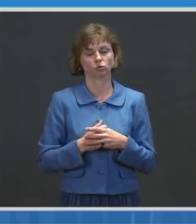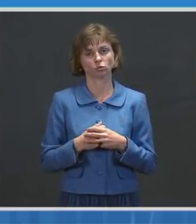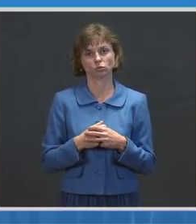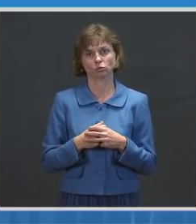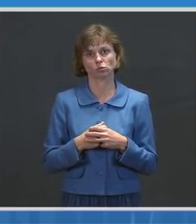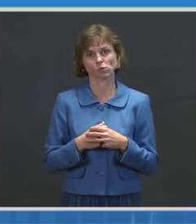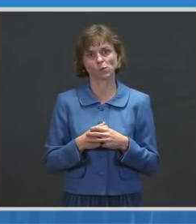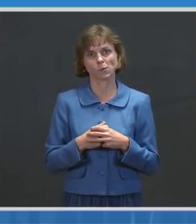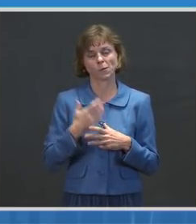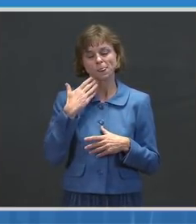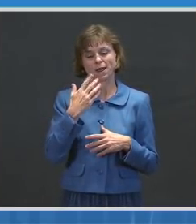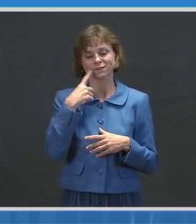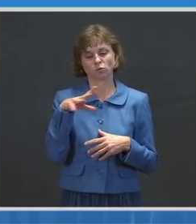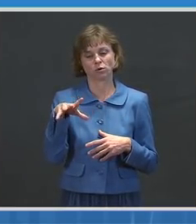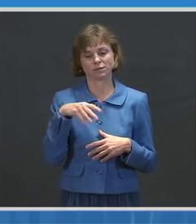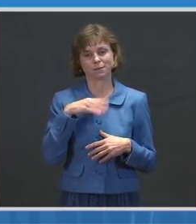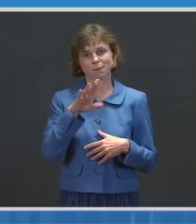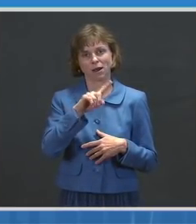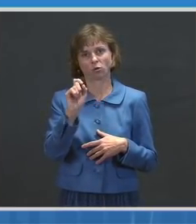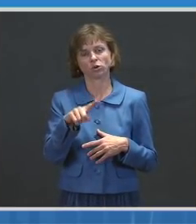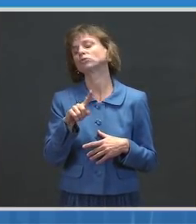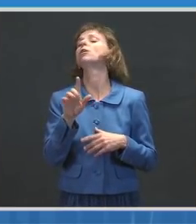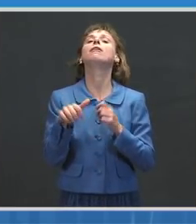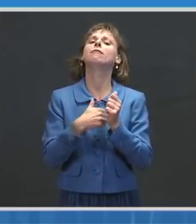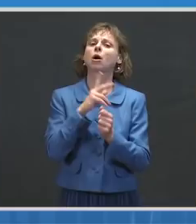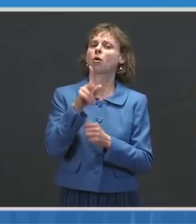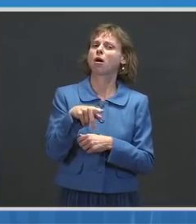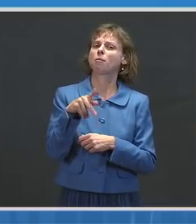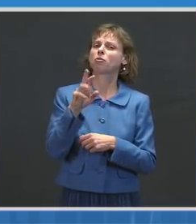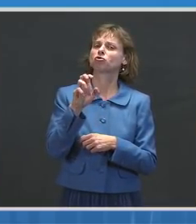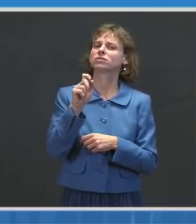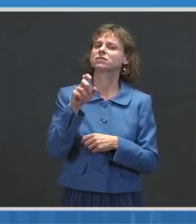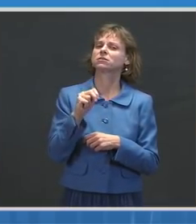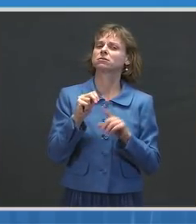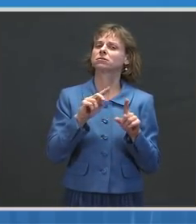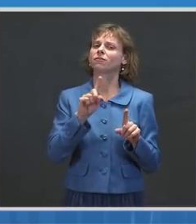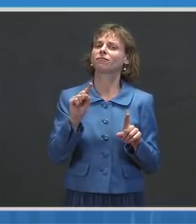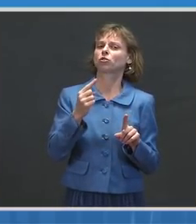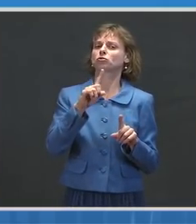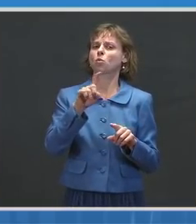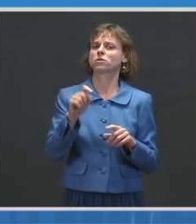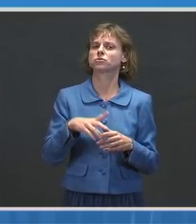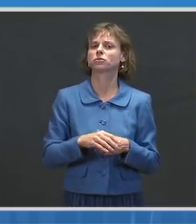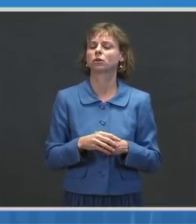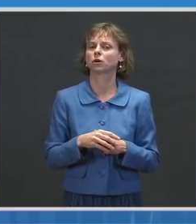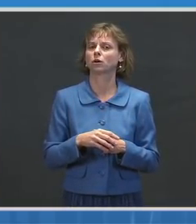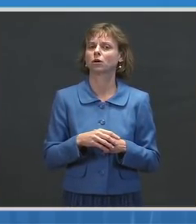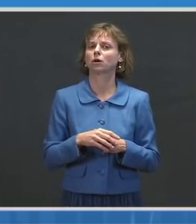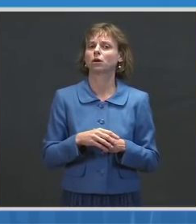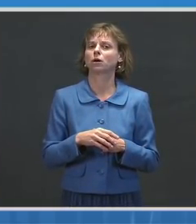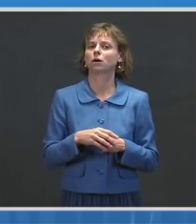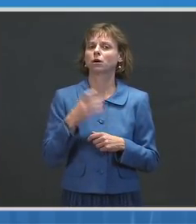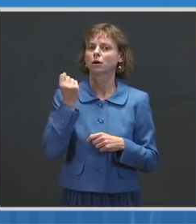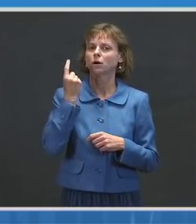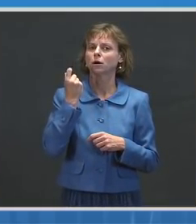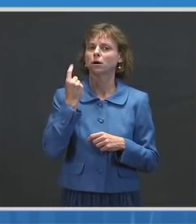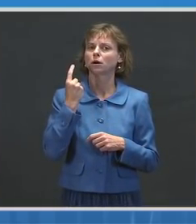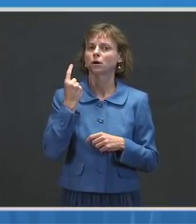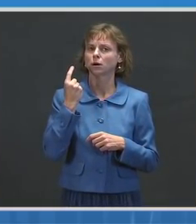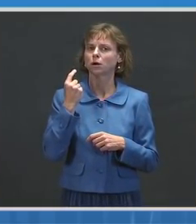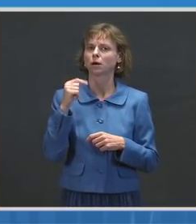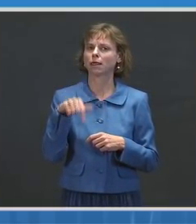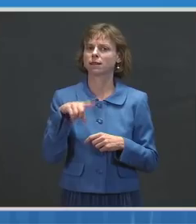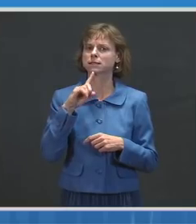Thanks for taking my question. It follows up on Kristen's first question. So, in light of the fact that this is the